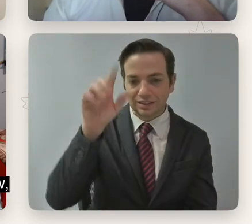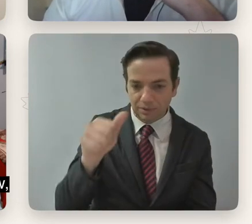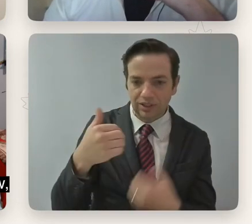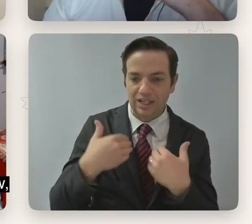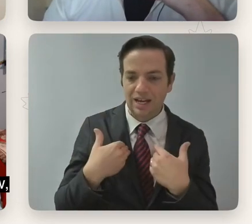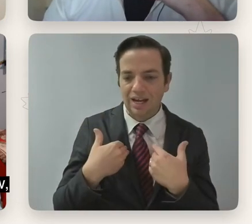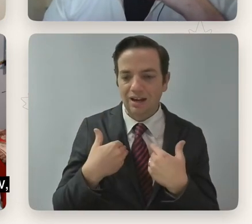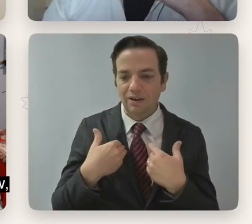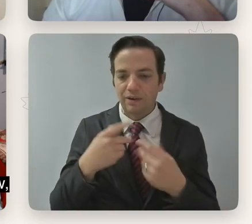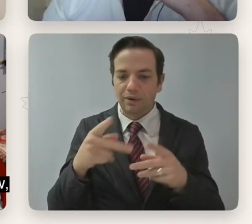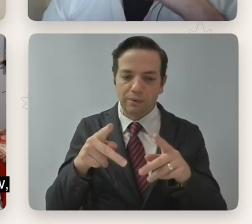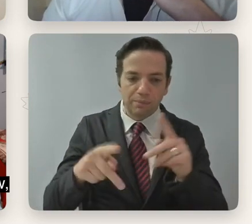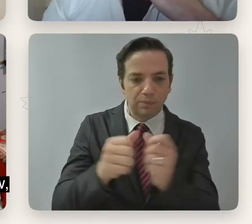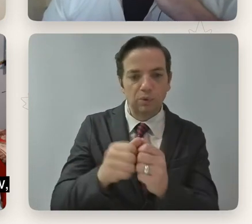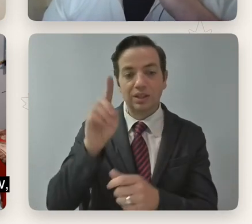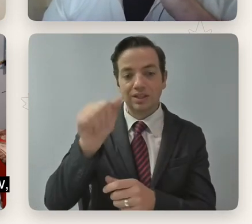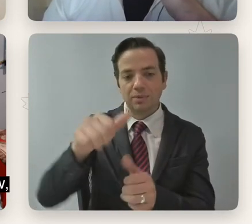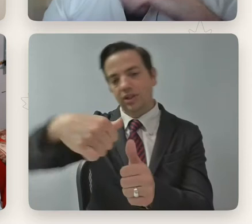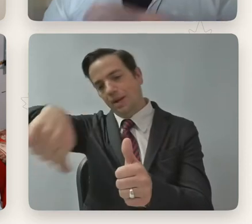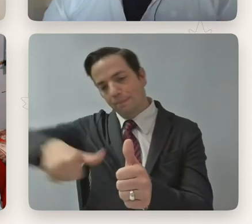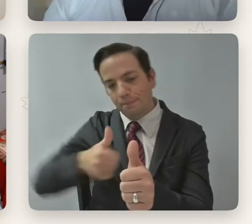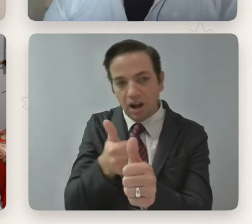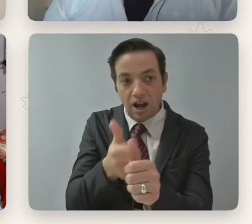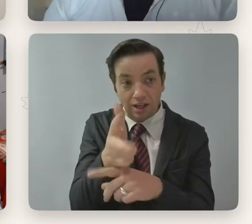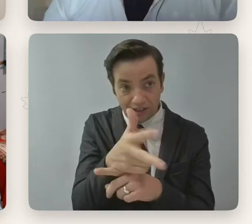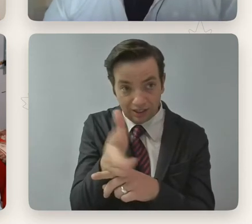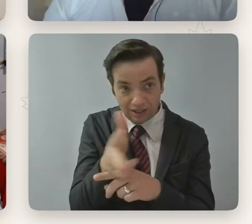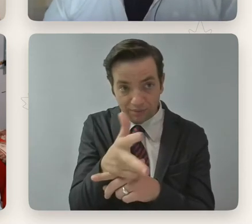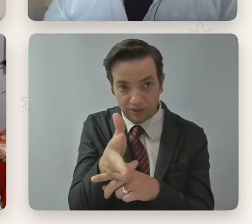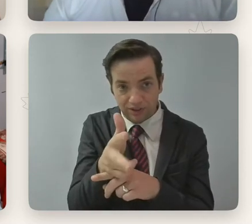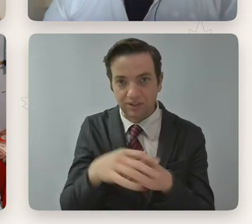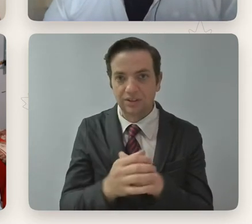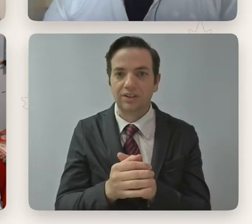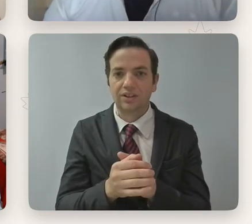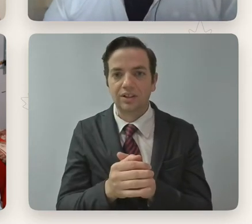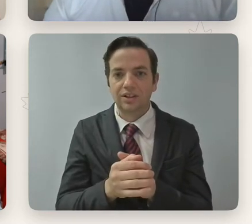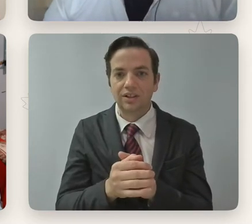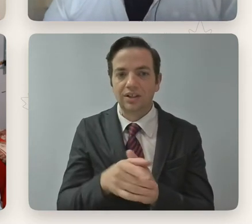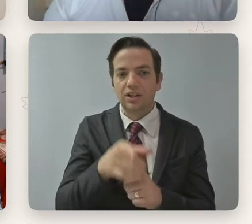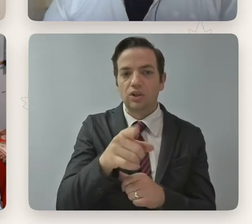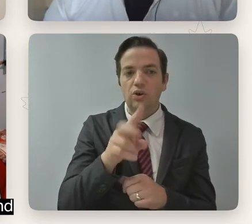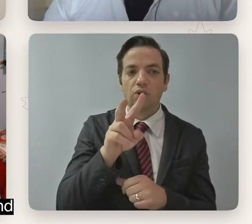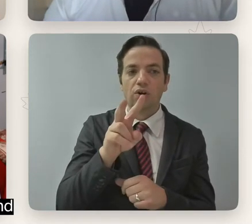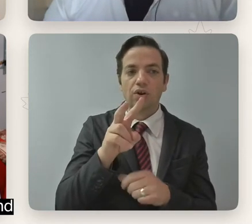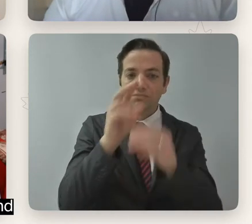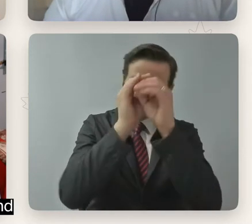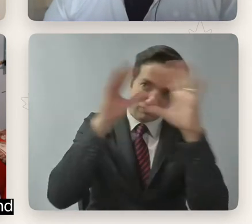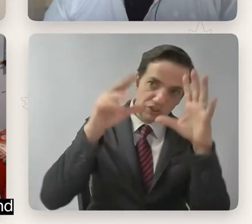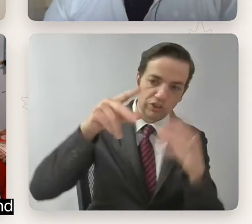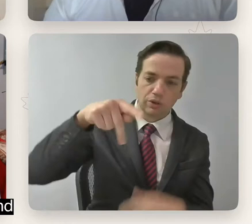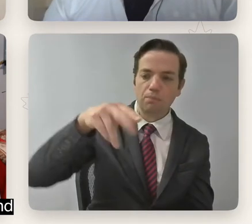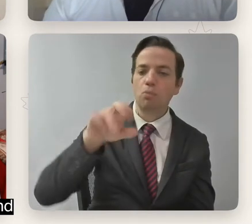vision portraits as you know, as the title would suggest, I think is a really powerful work of portraiture that I think is